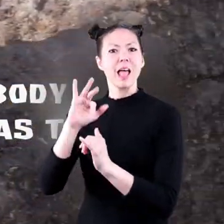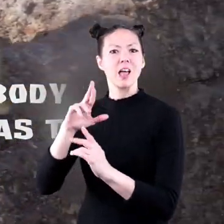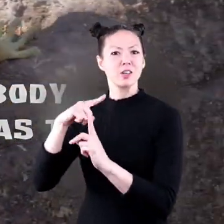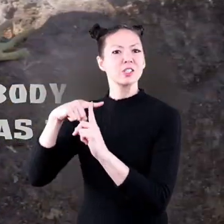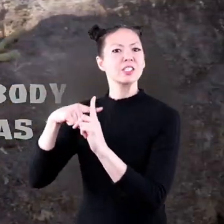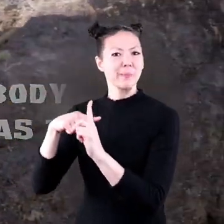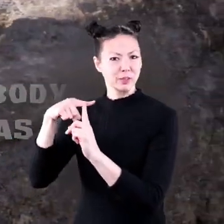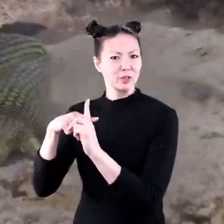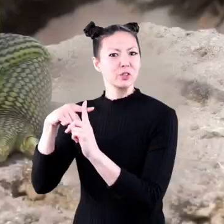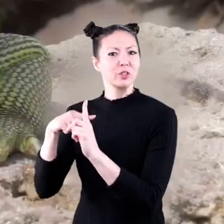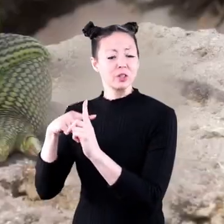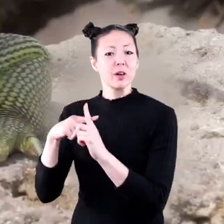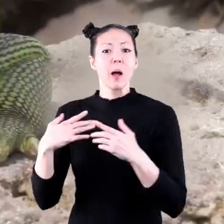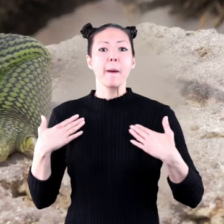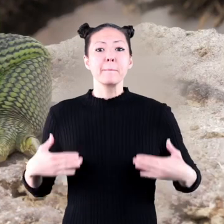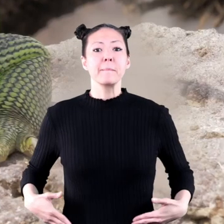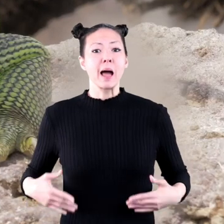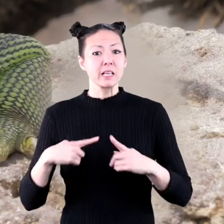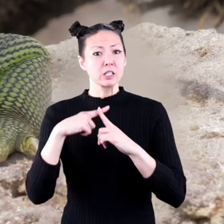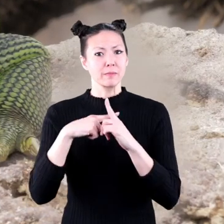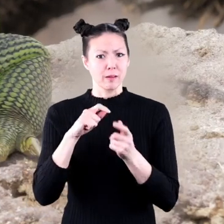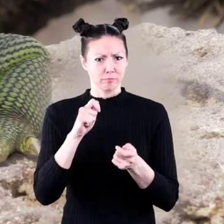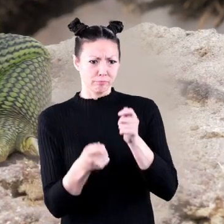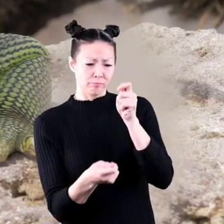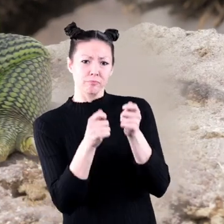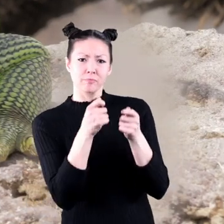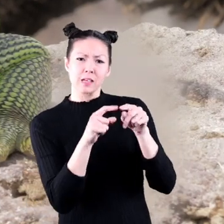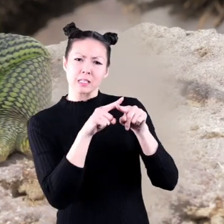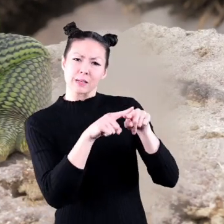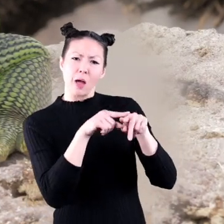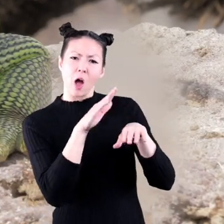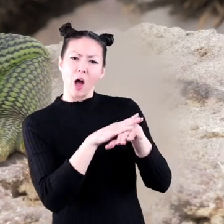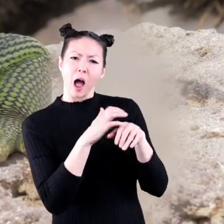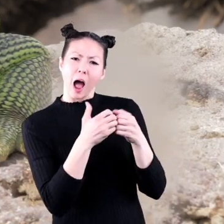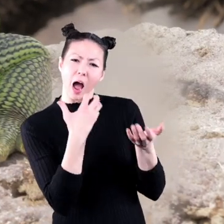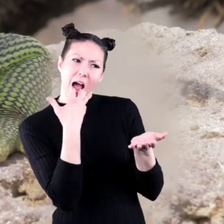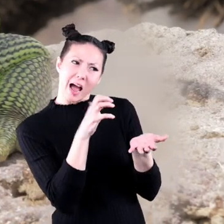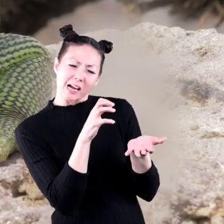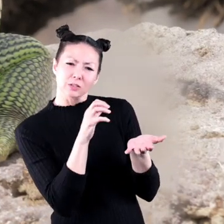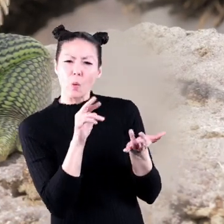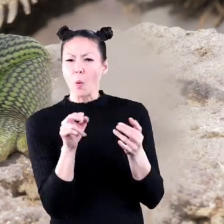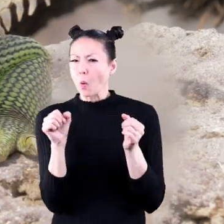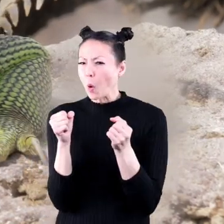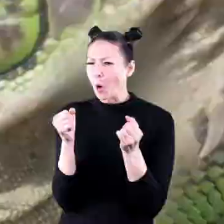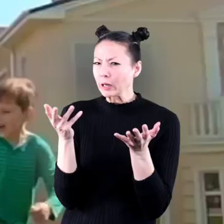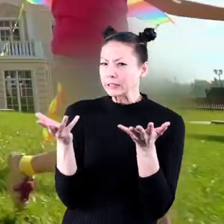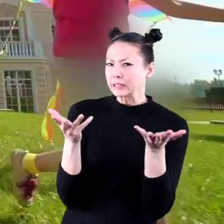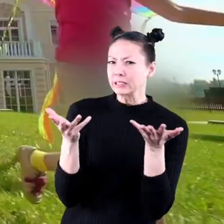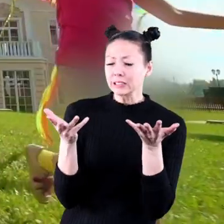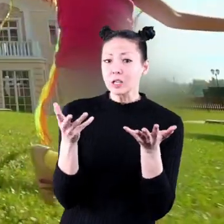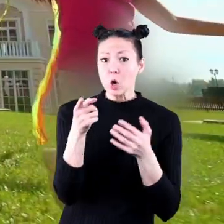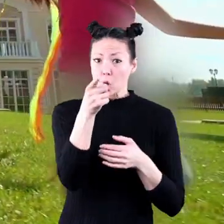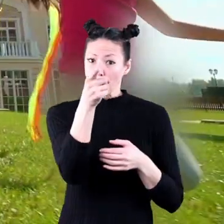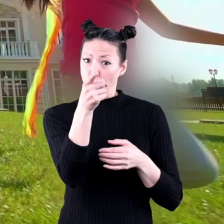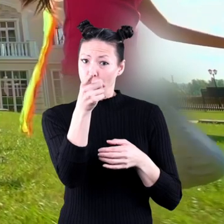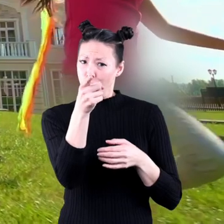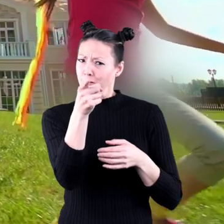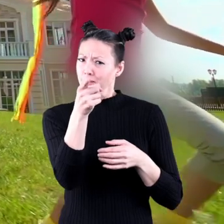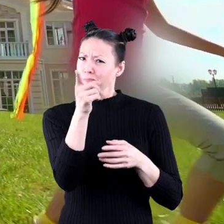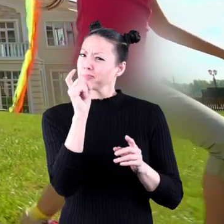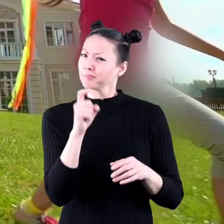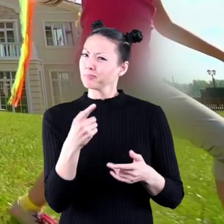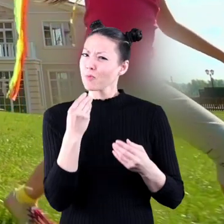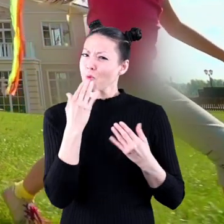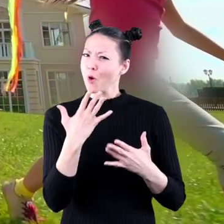temperature. Their body temperature changes depending on how hot or cold it is. You, on the other